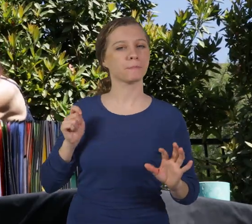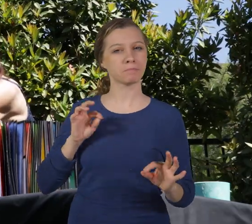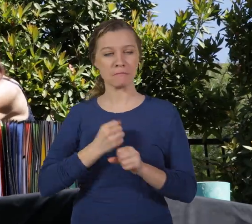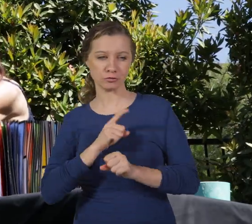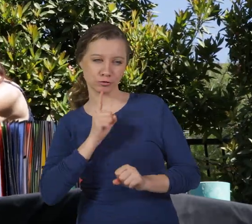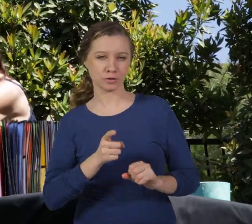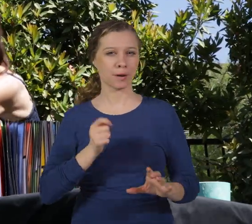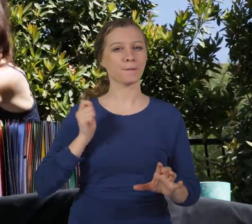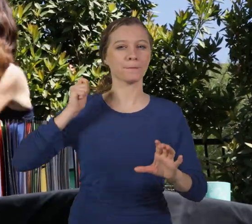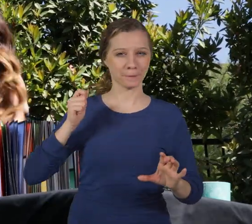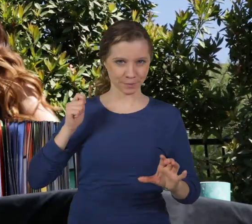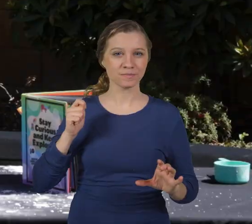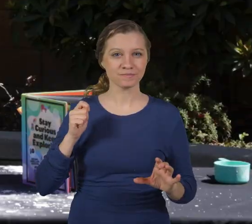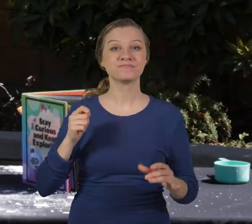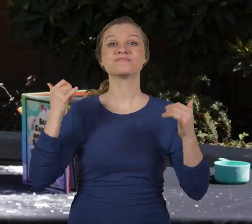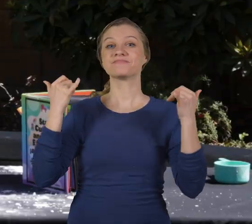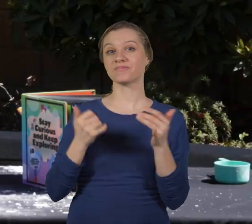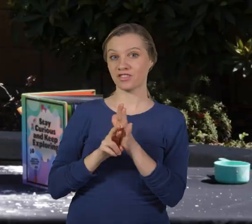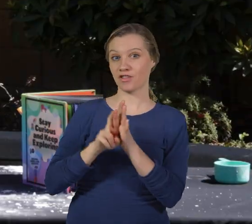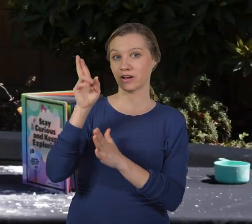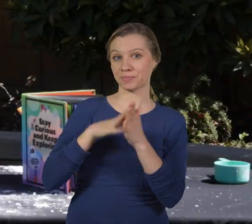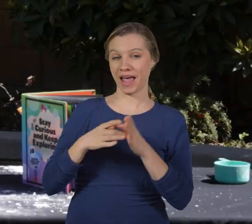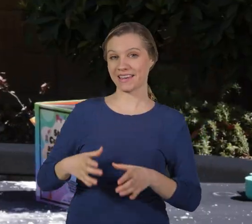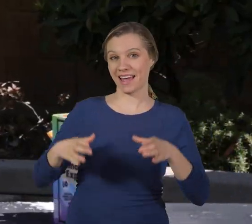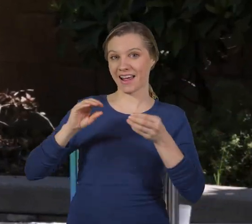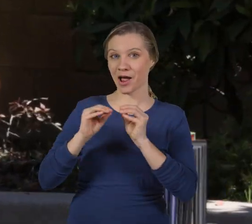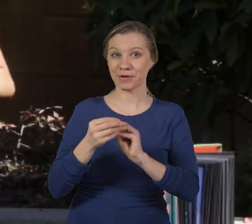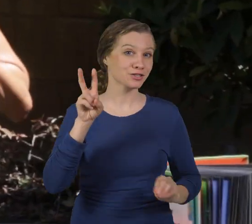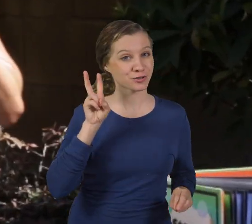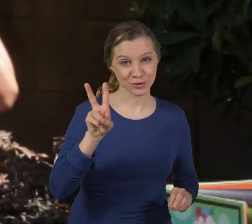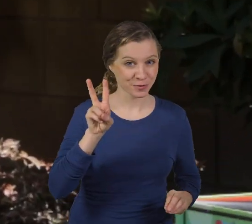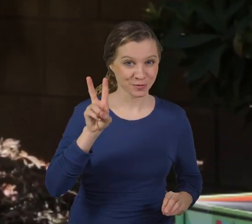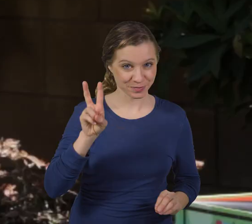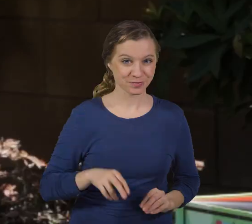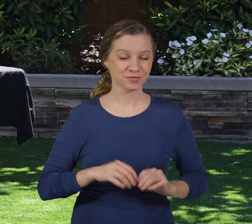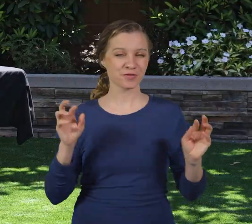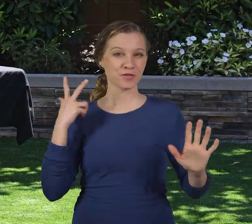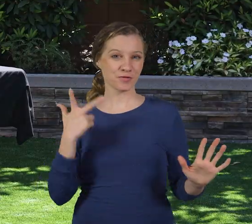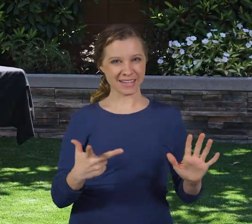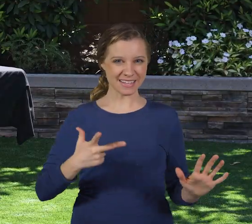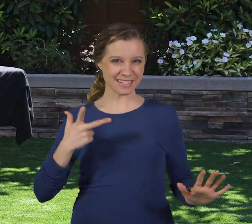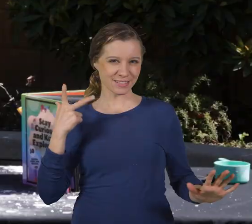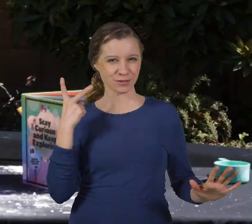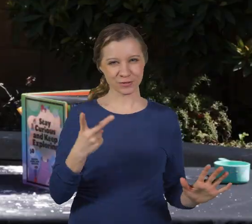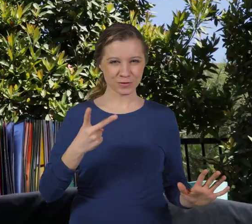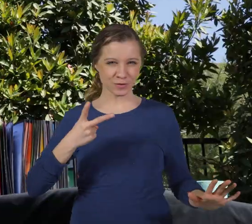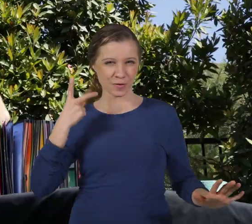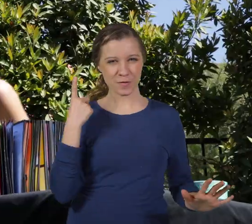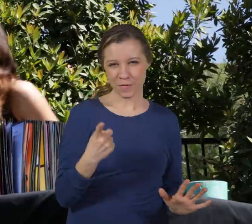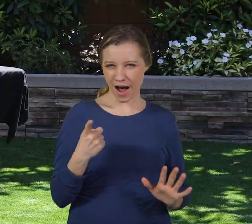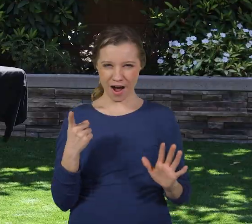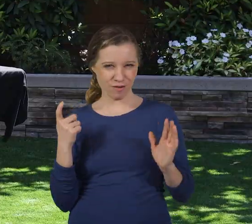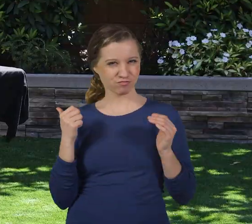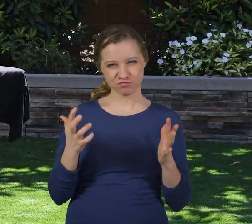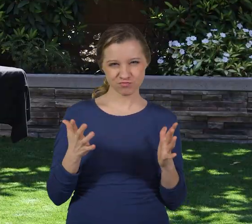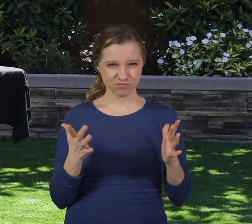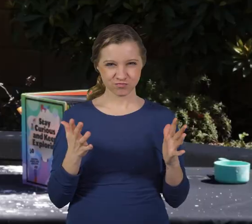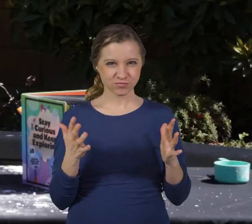one more for good measure. All right, launching paint can number two in three, two, one.